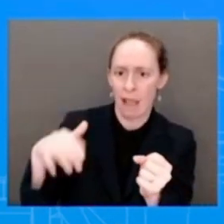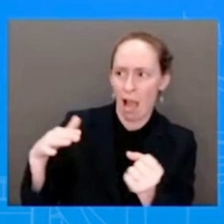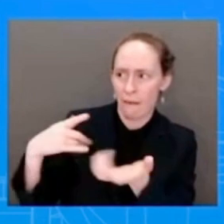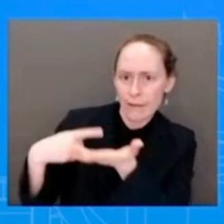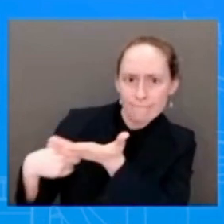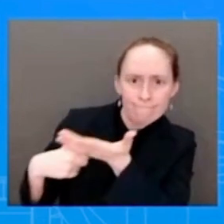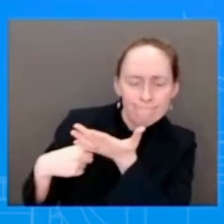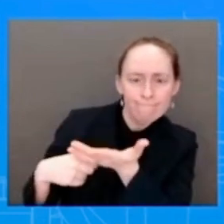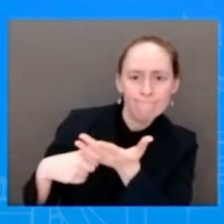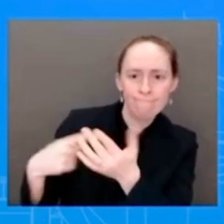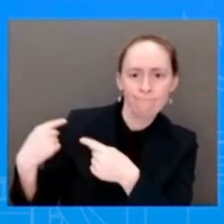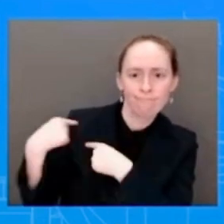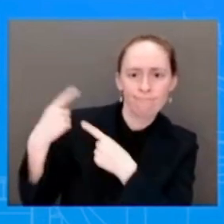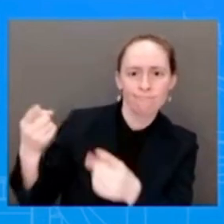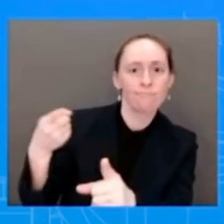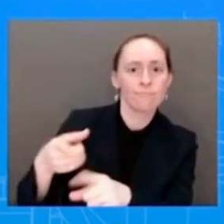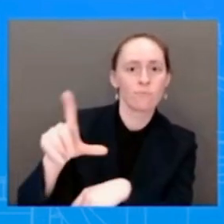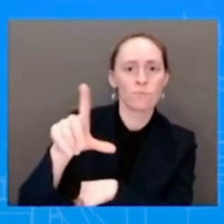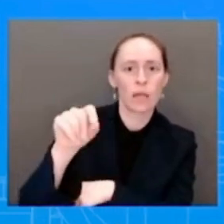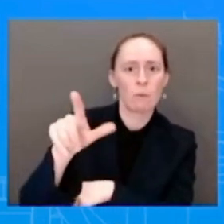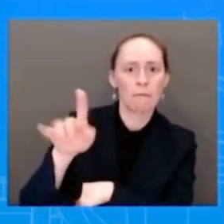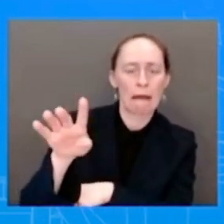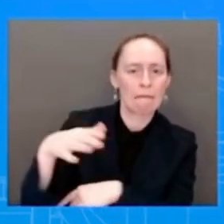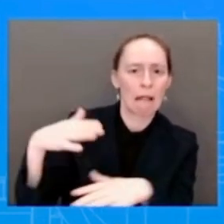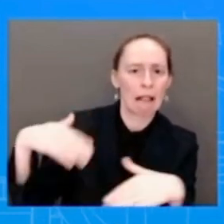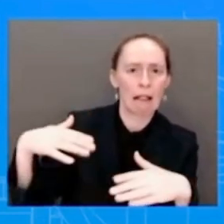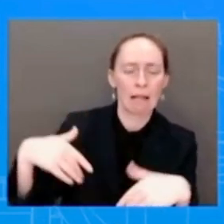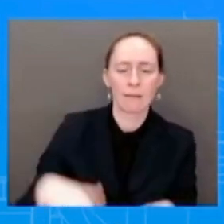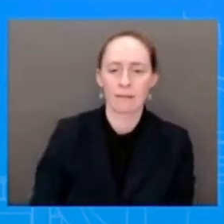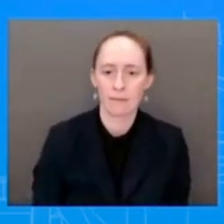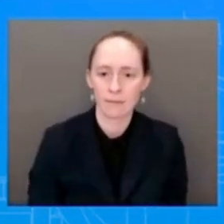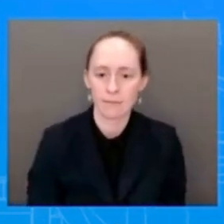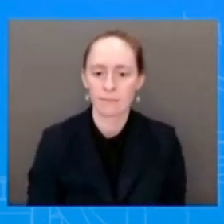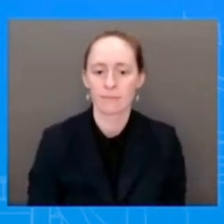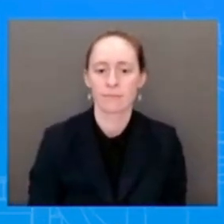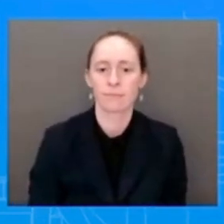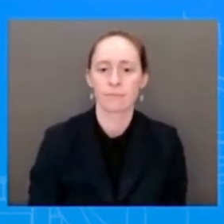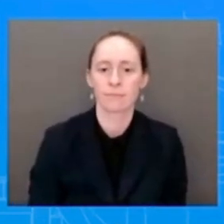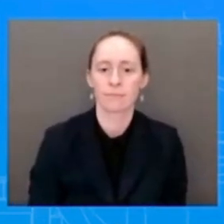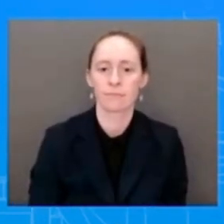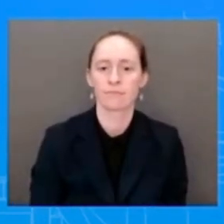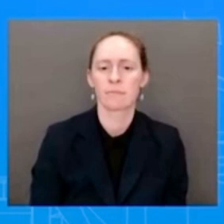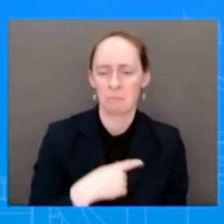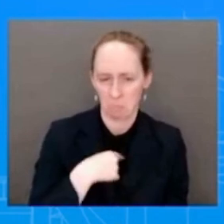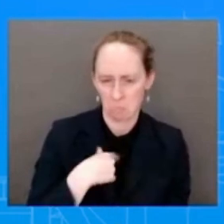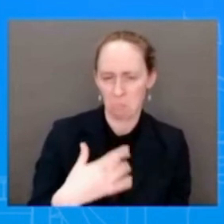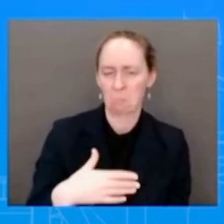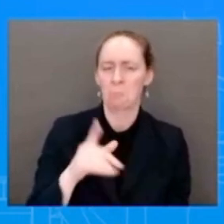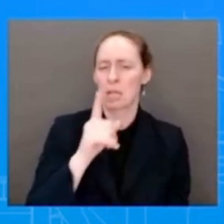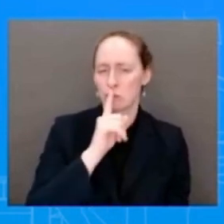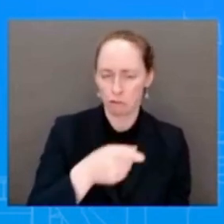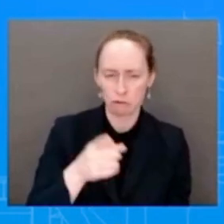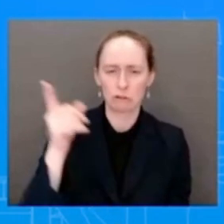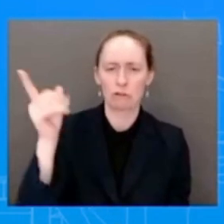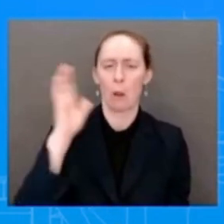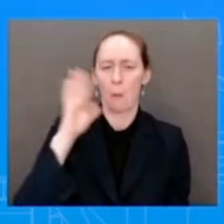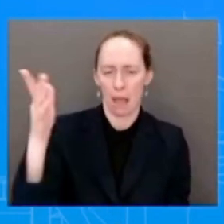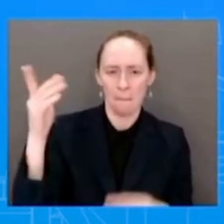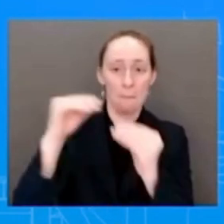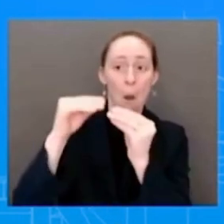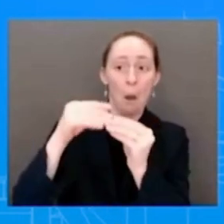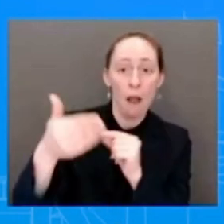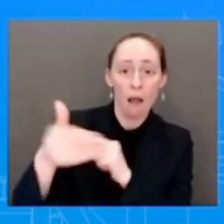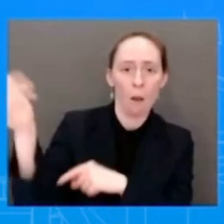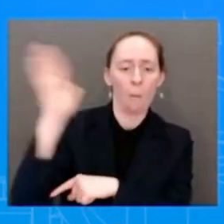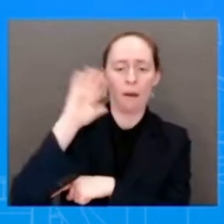do from here. And I'm sure you will hear a lot more from the President, you know, moving forward. But I just... The that's part of what he's planning to talk about